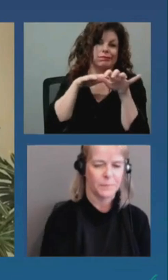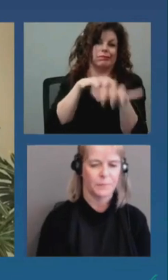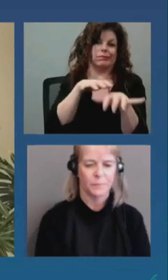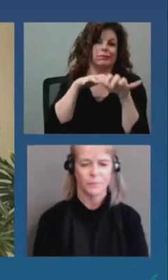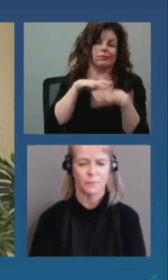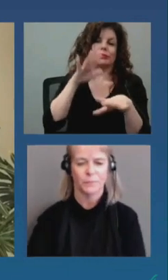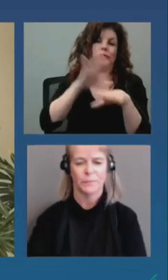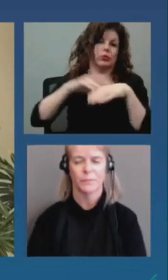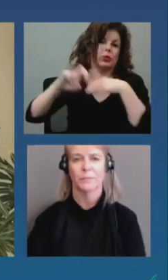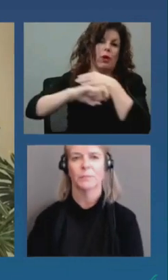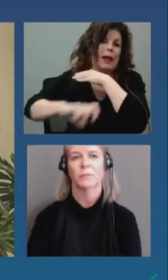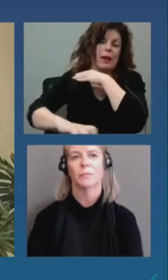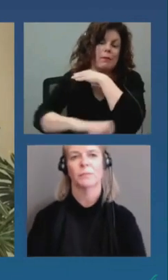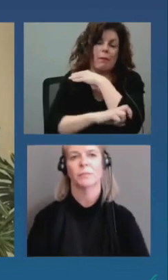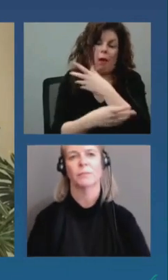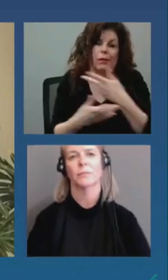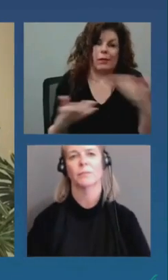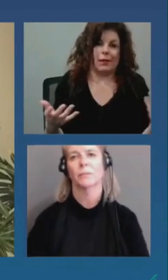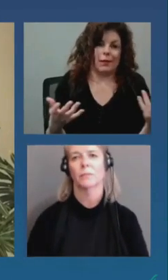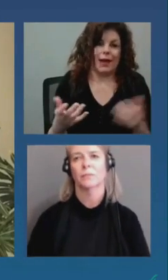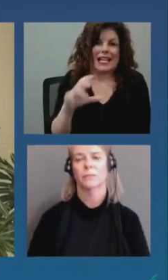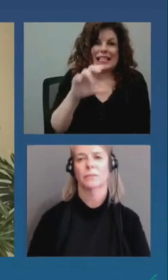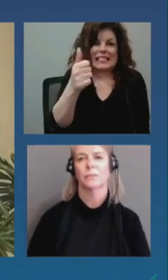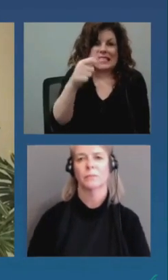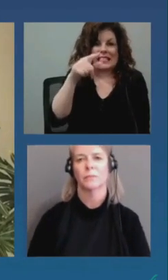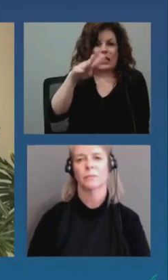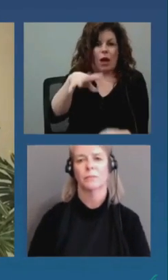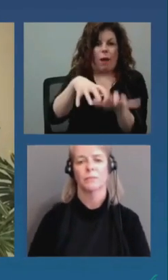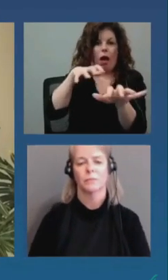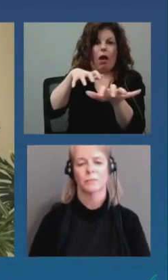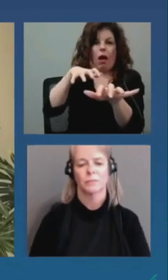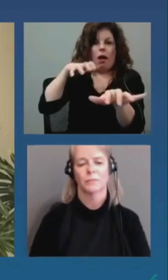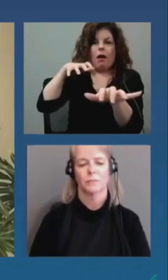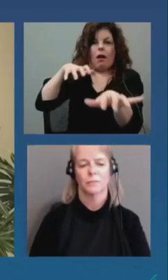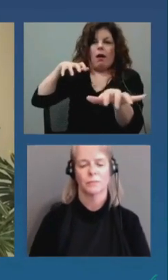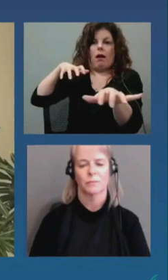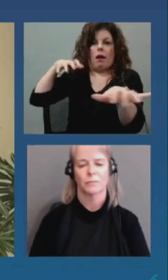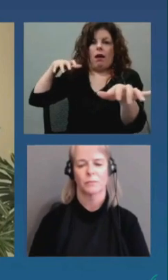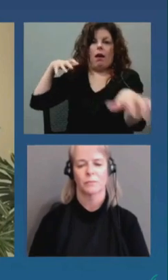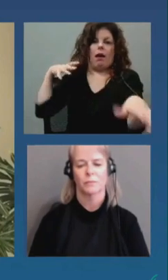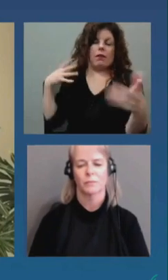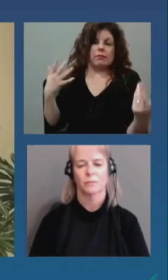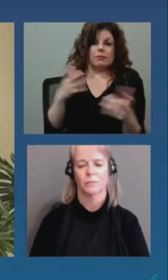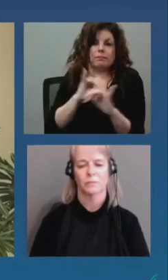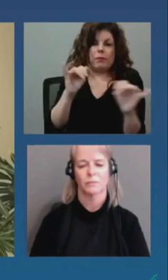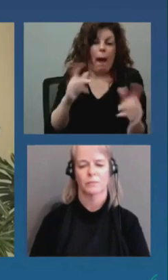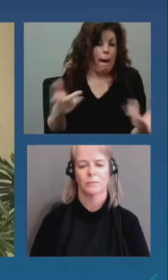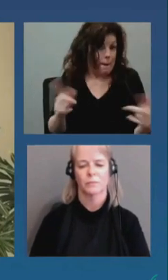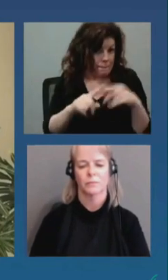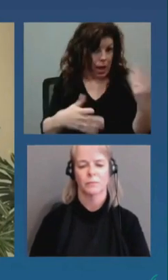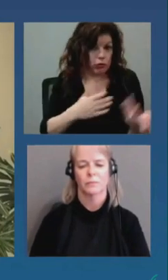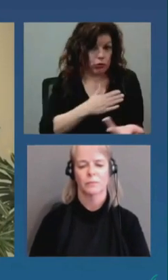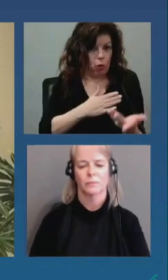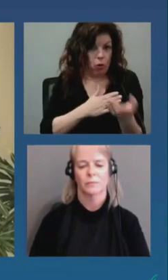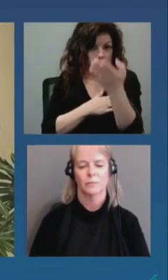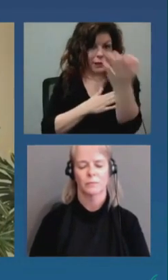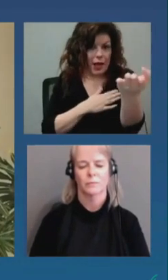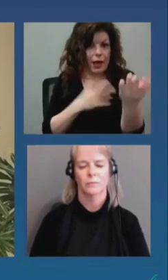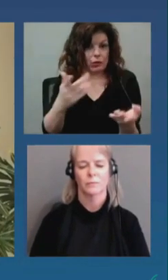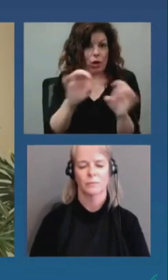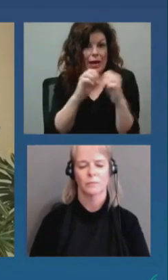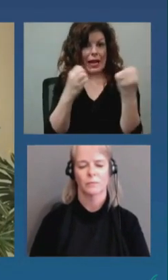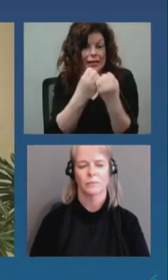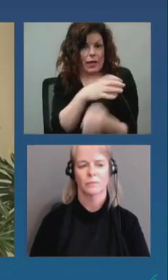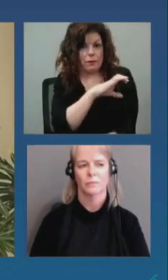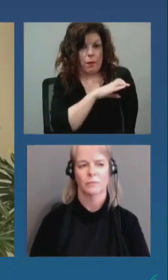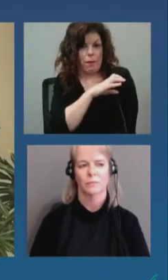les ponts que de 10 kilomètres et je suis content que Chief Slonley et son équipe a